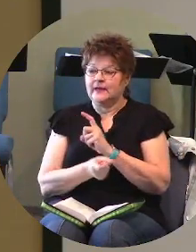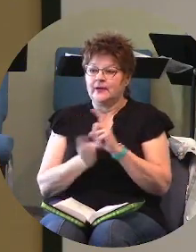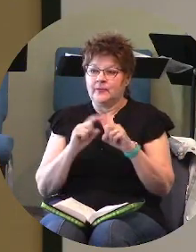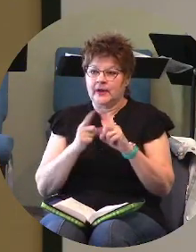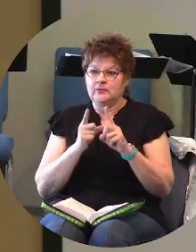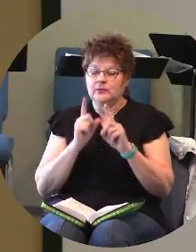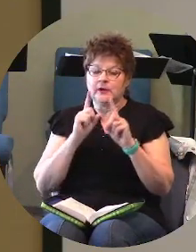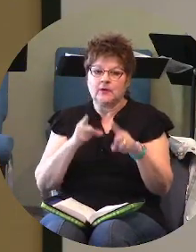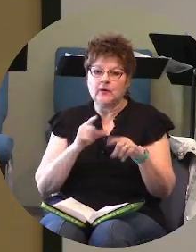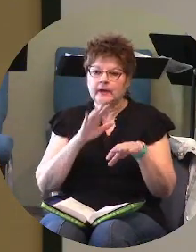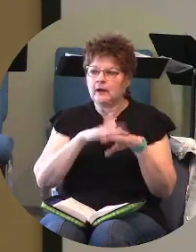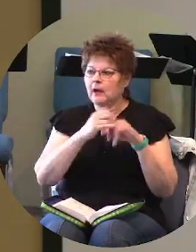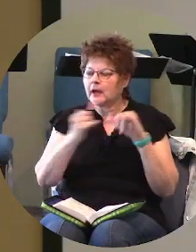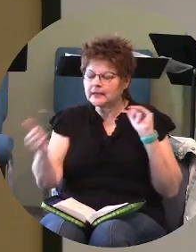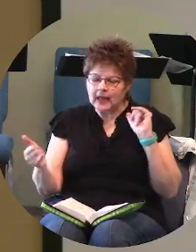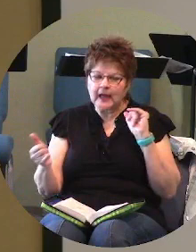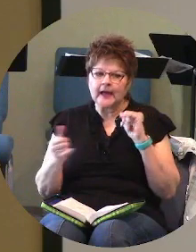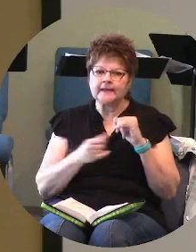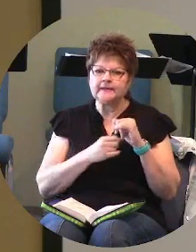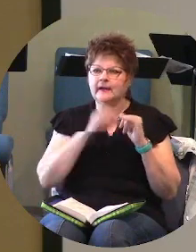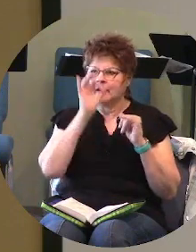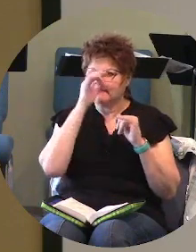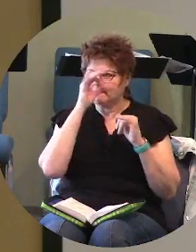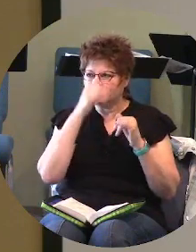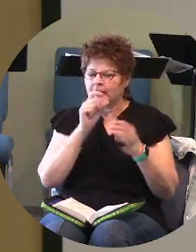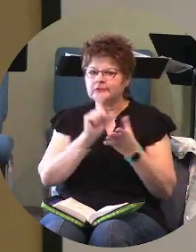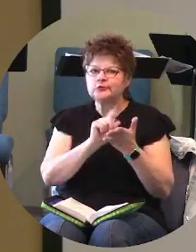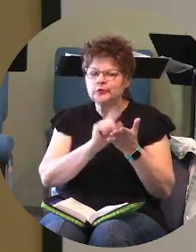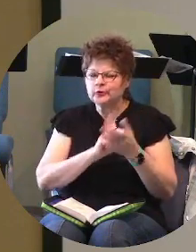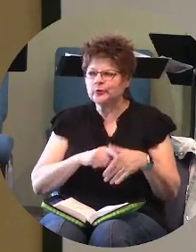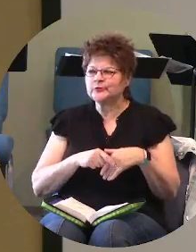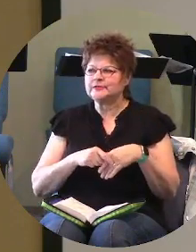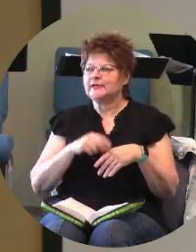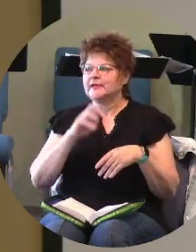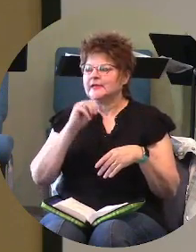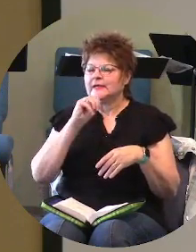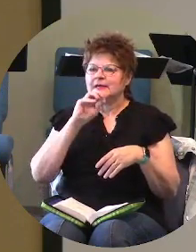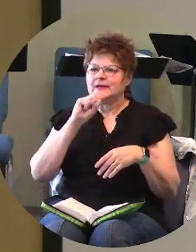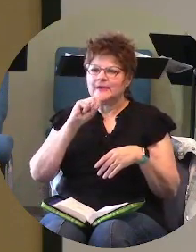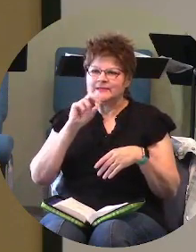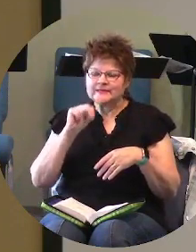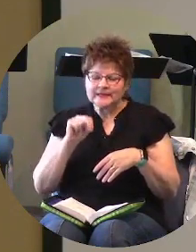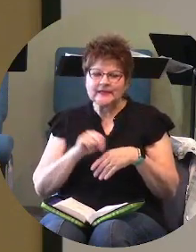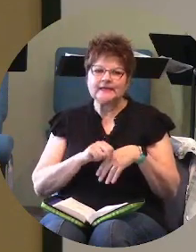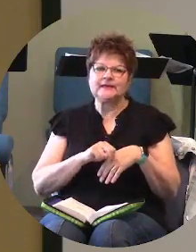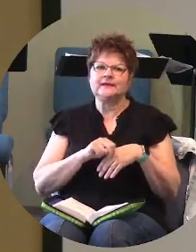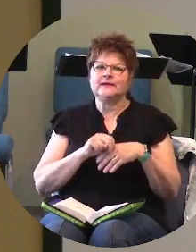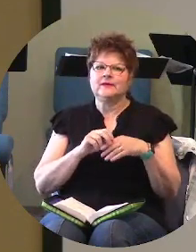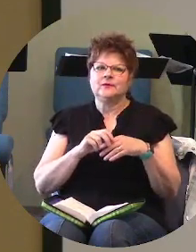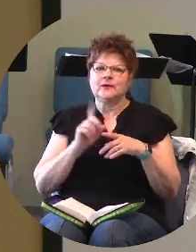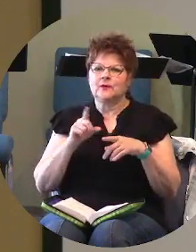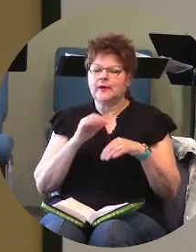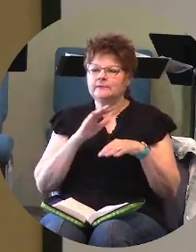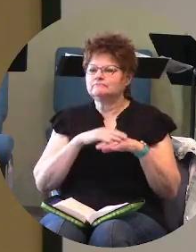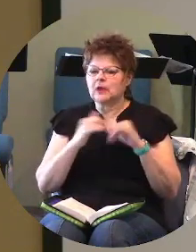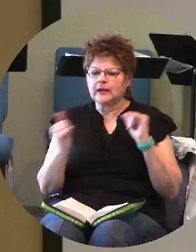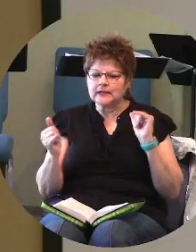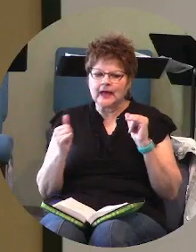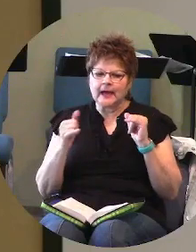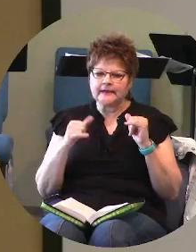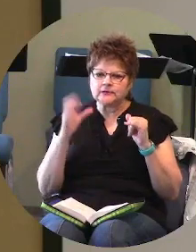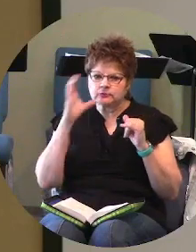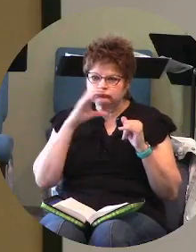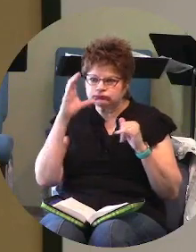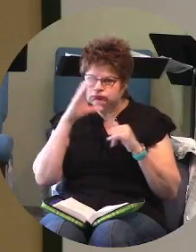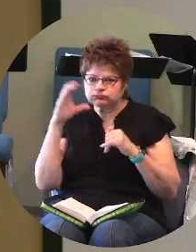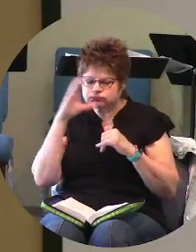the internet we're going to fox news cbs news msn cnbc uh we're going to the internet we're going to all of these different places